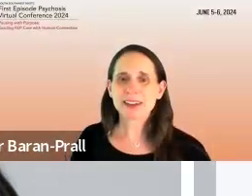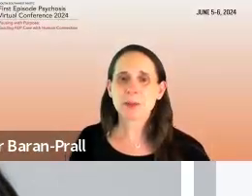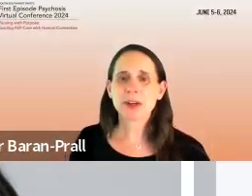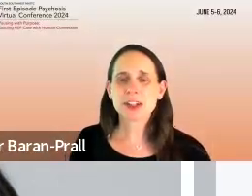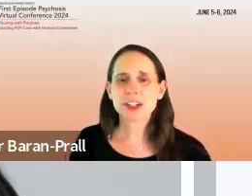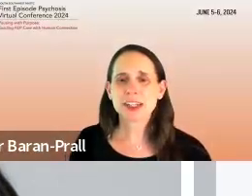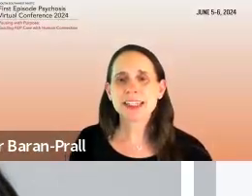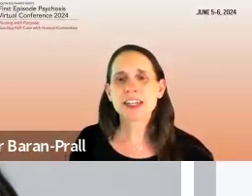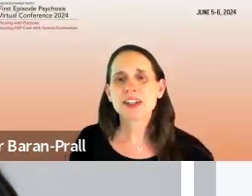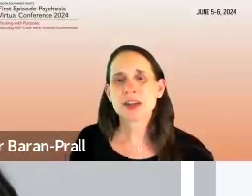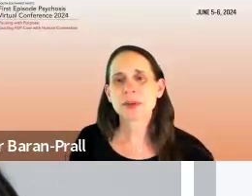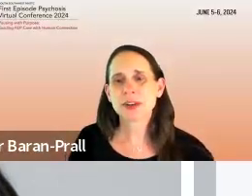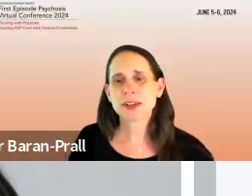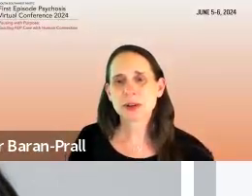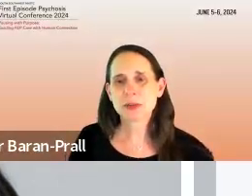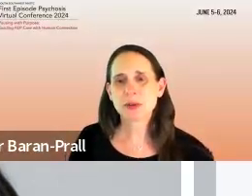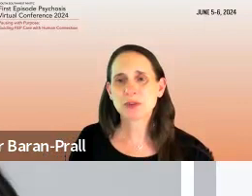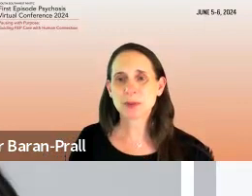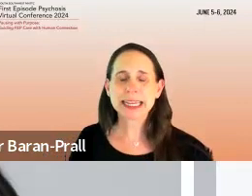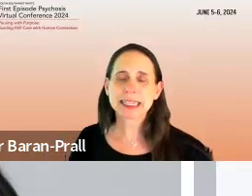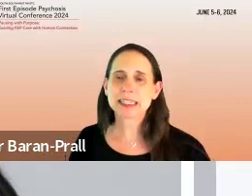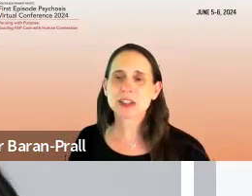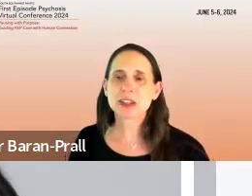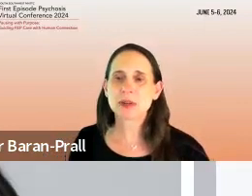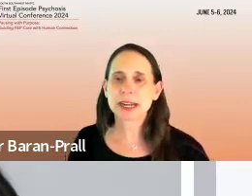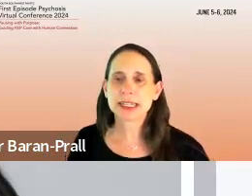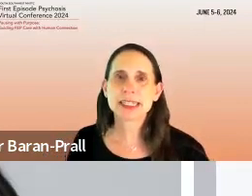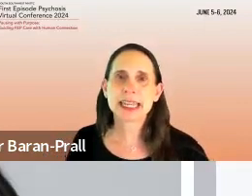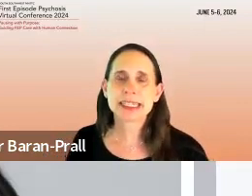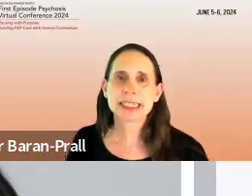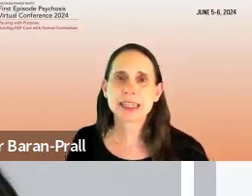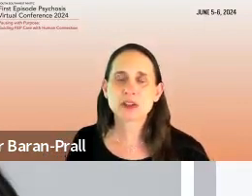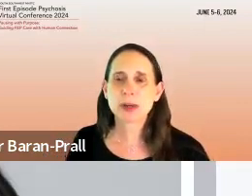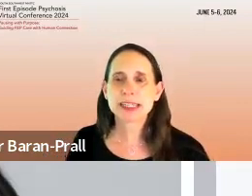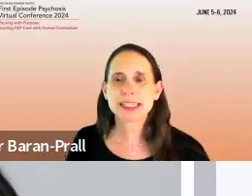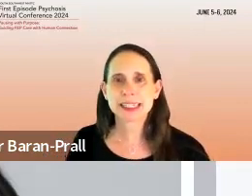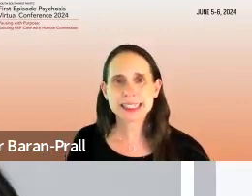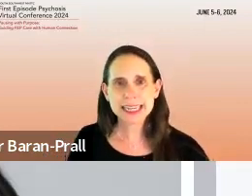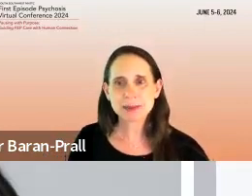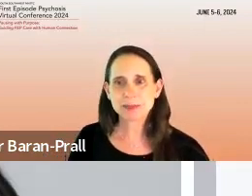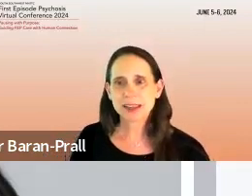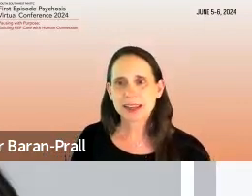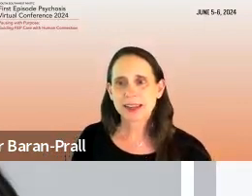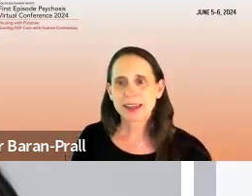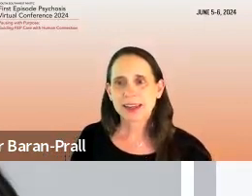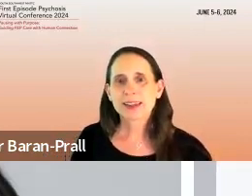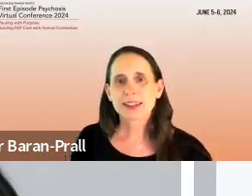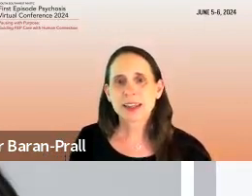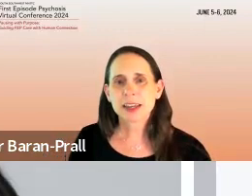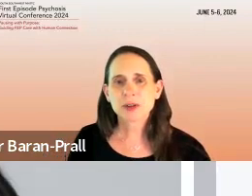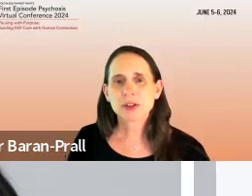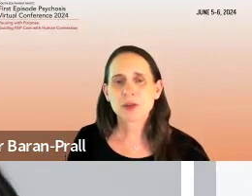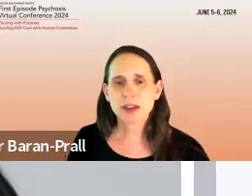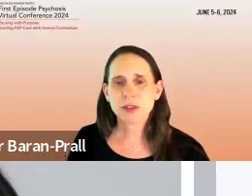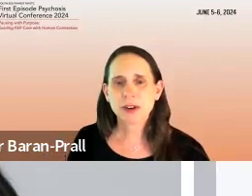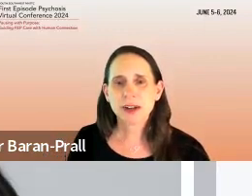is a British Indonesian immigrant who moved from England to the United States in 2016. As a